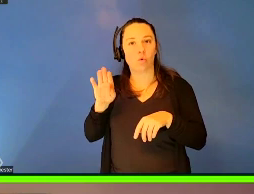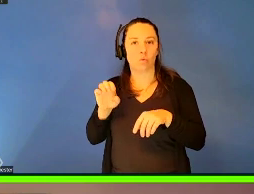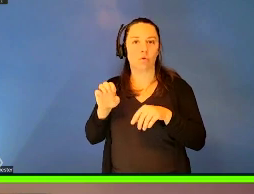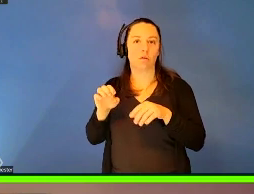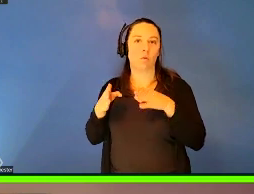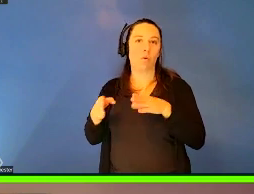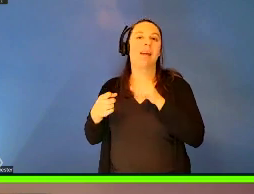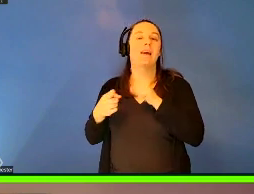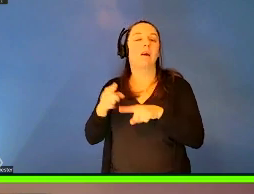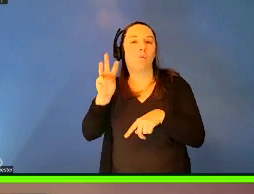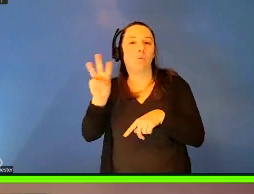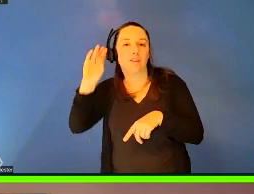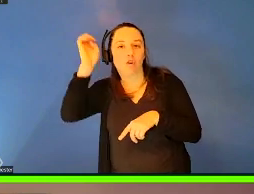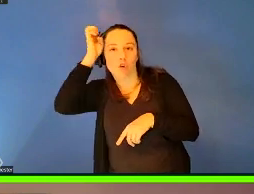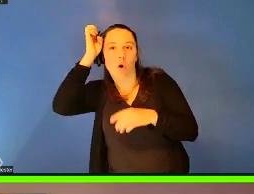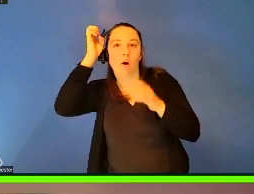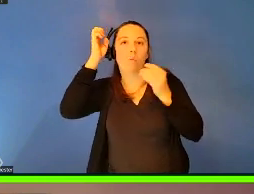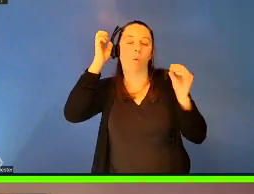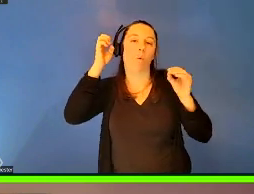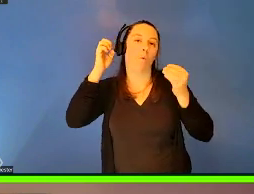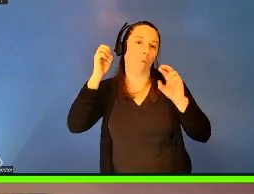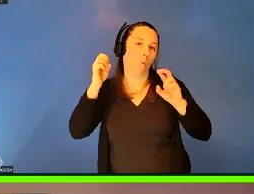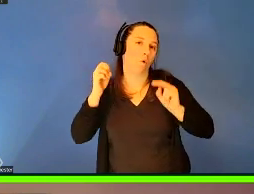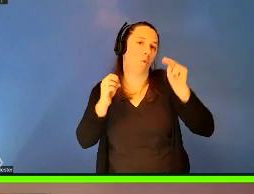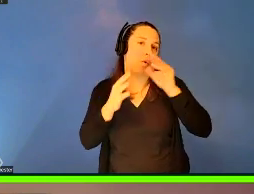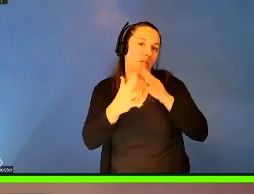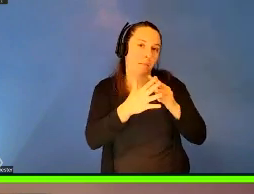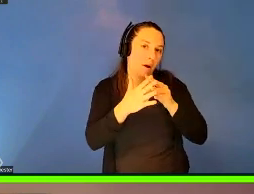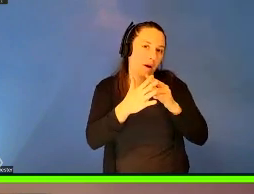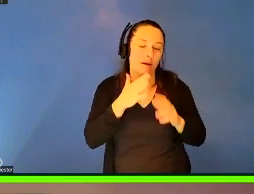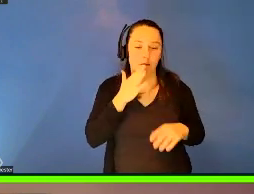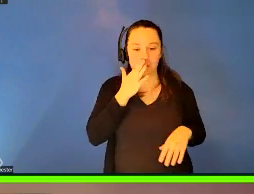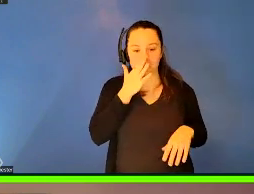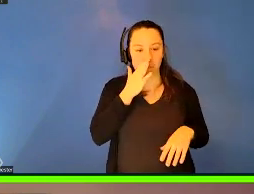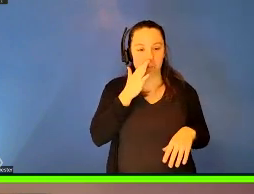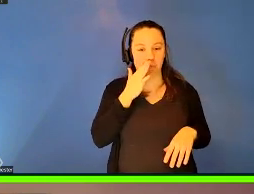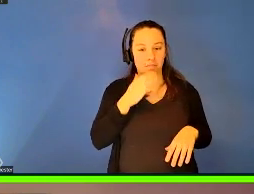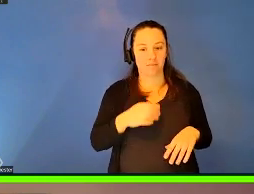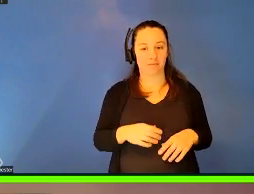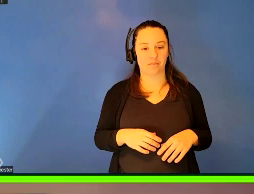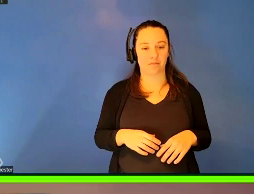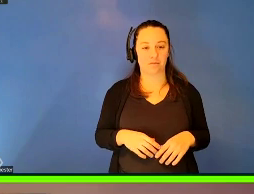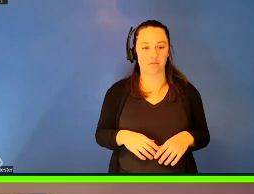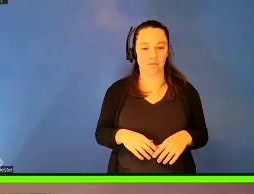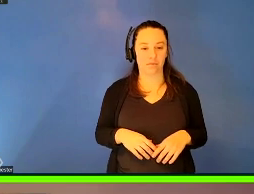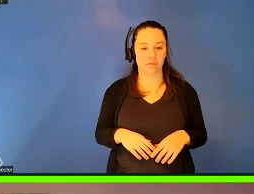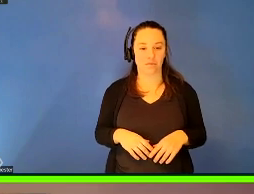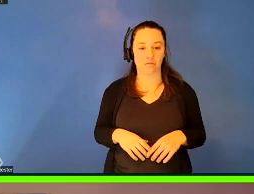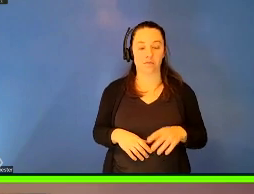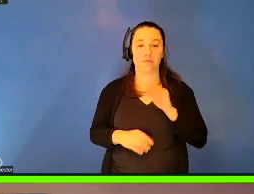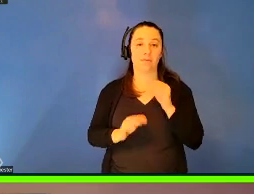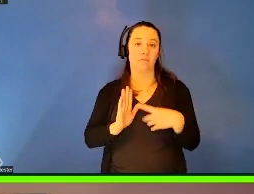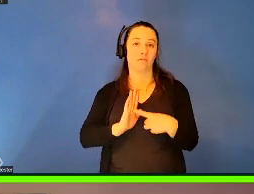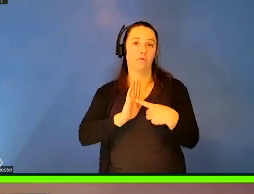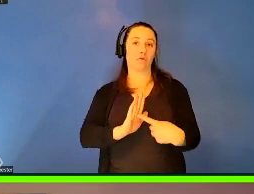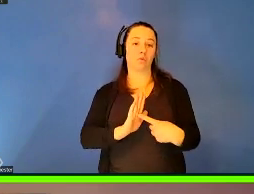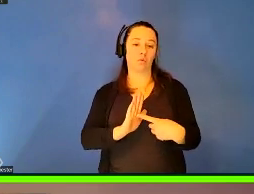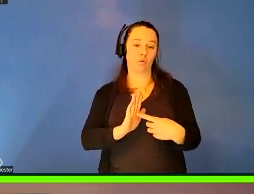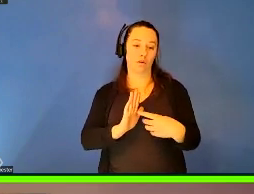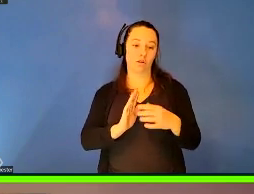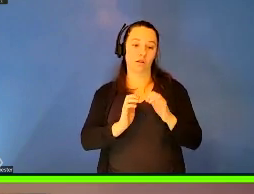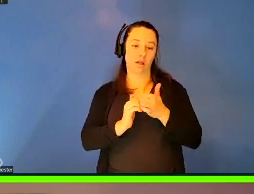Europe or the, or, or North America, um, certainly reflects at times how it's been,